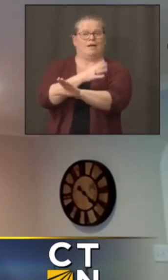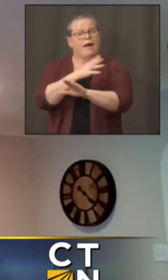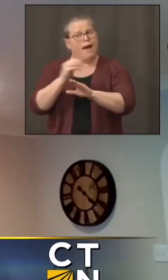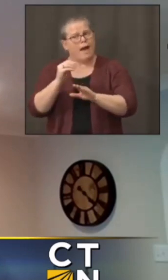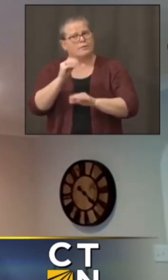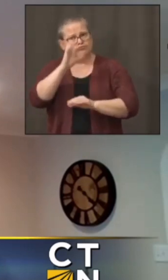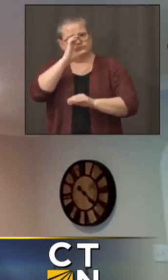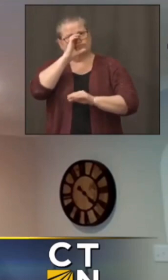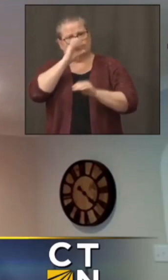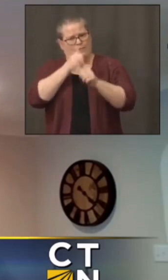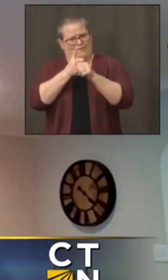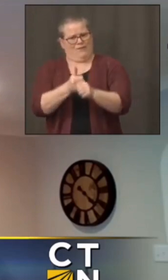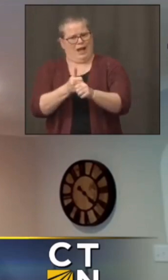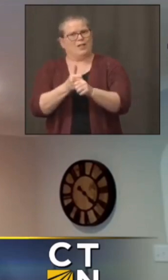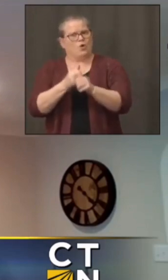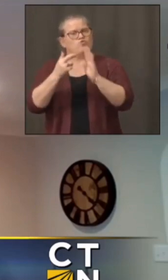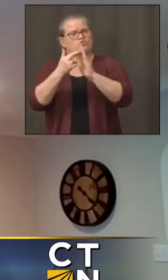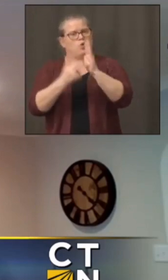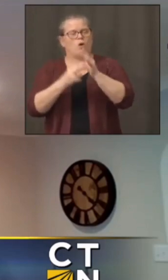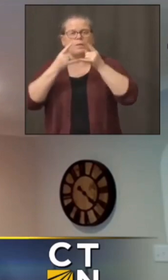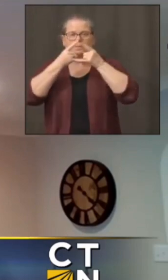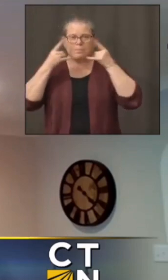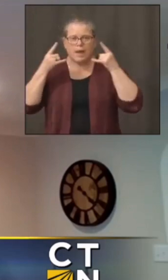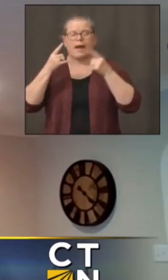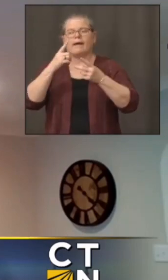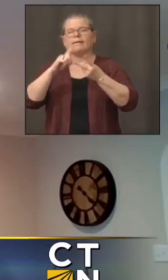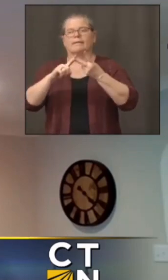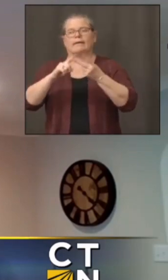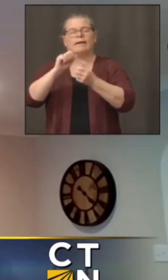on the the mask wearing and and distancing